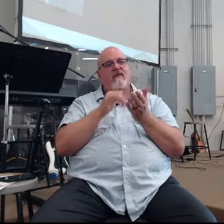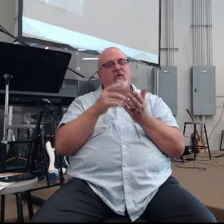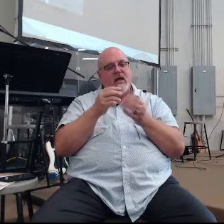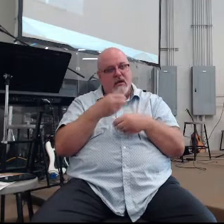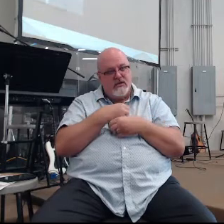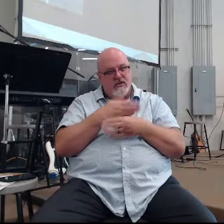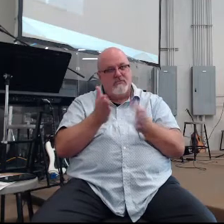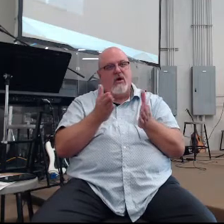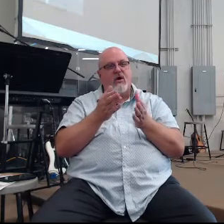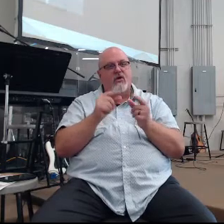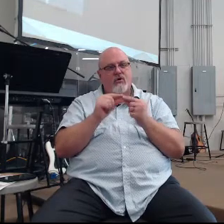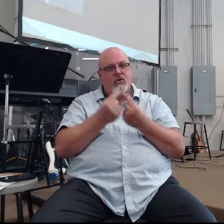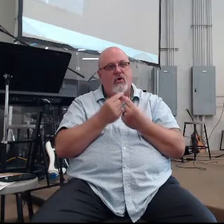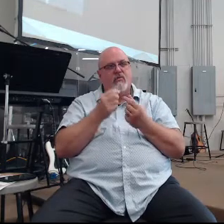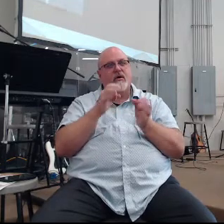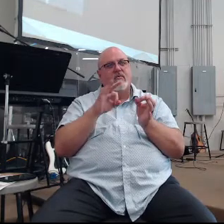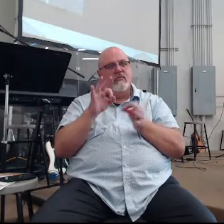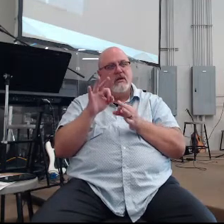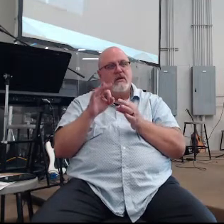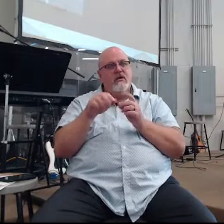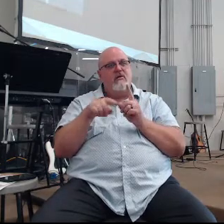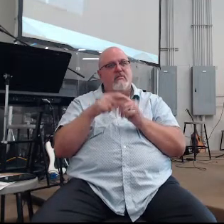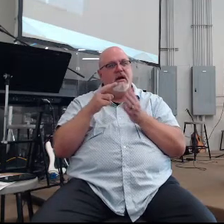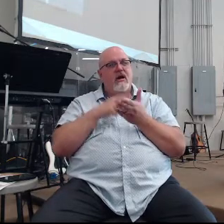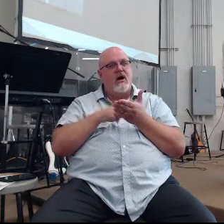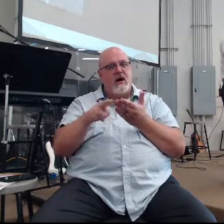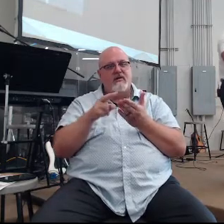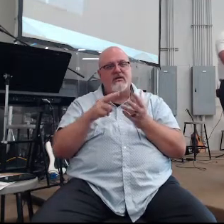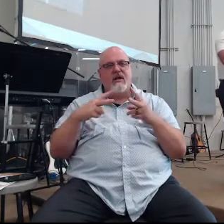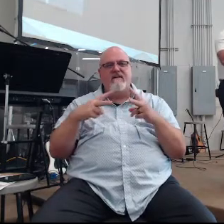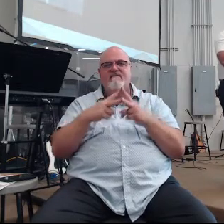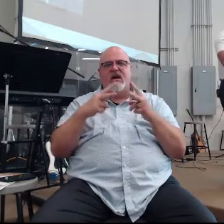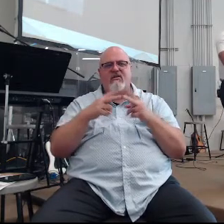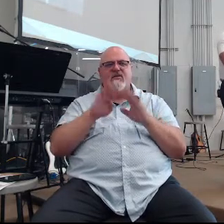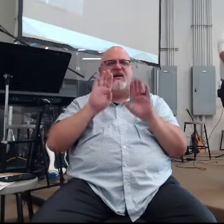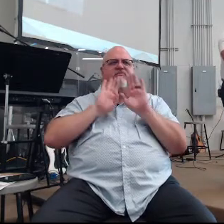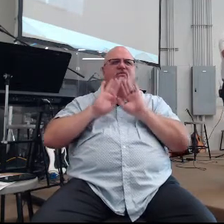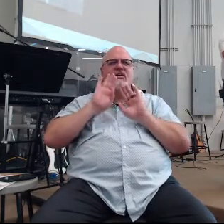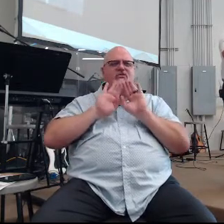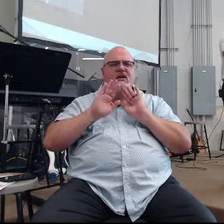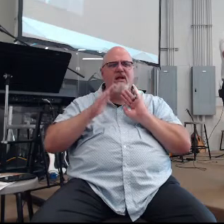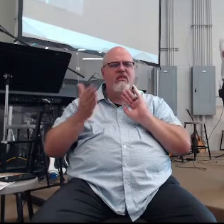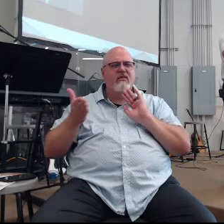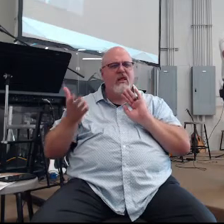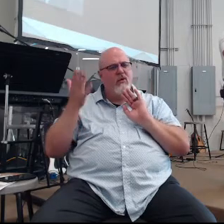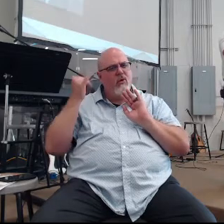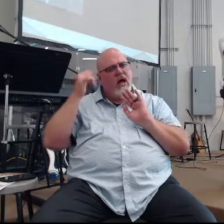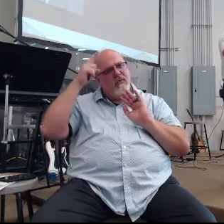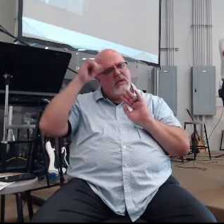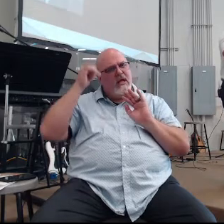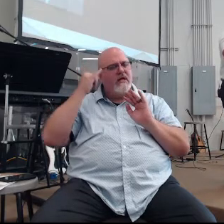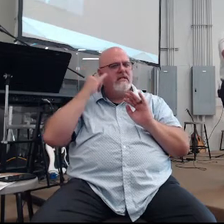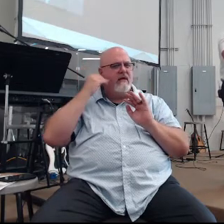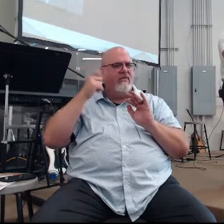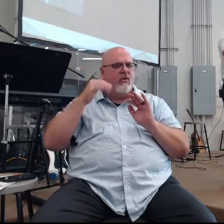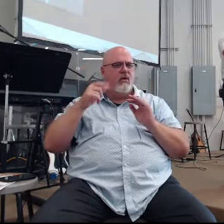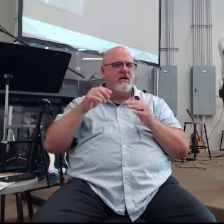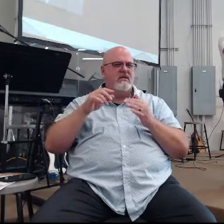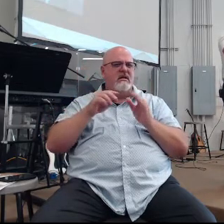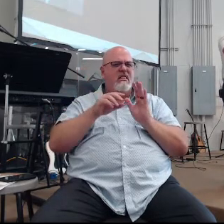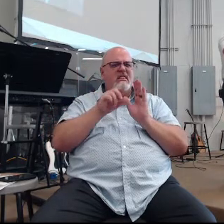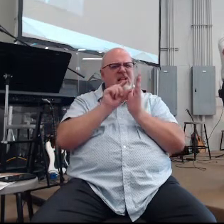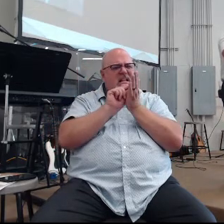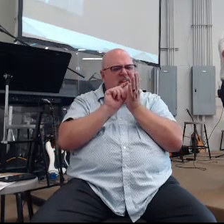small group ministry at the time. But I'll be honest, it was always a very frustrating thing because if there was the least